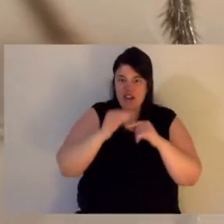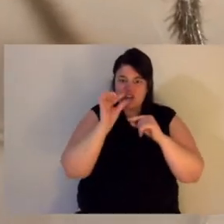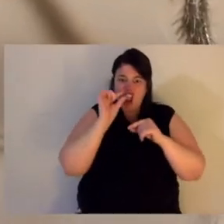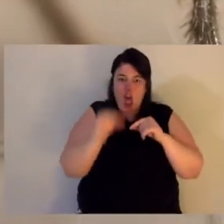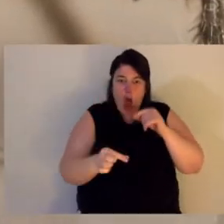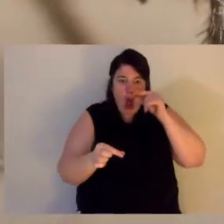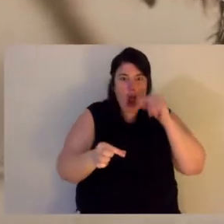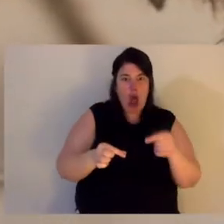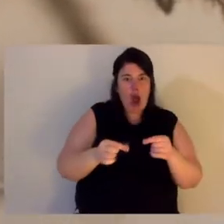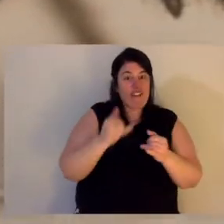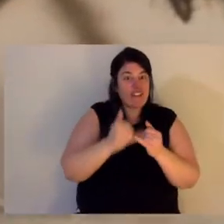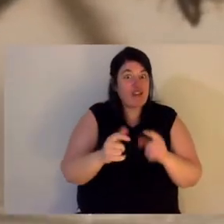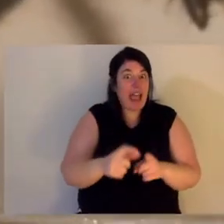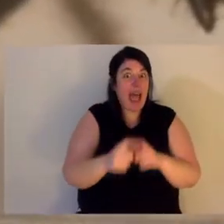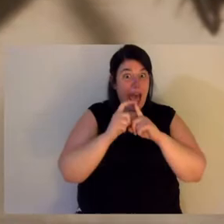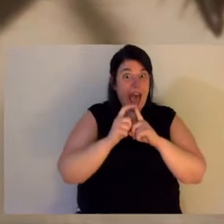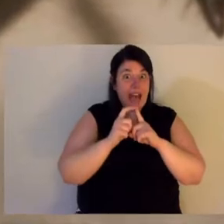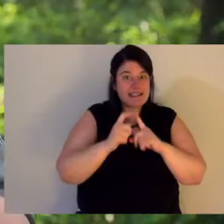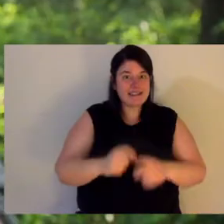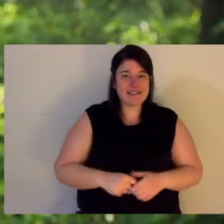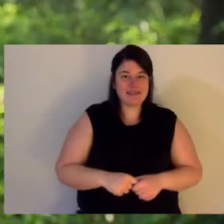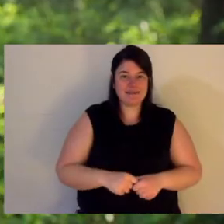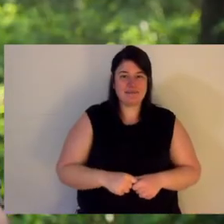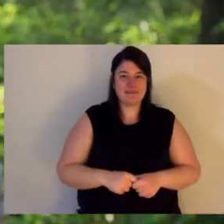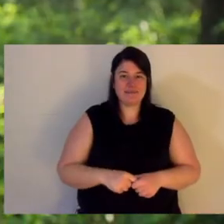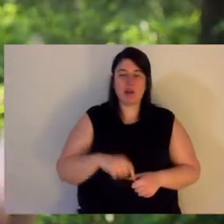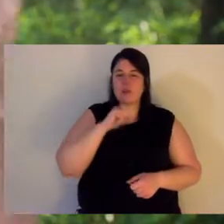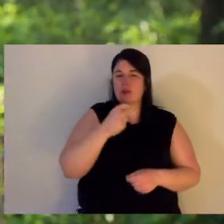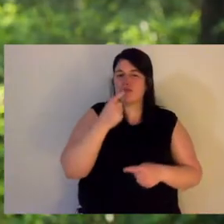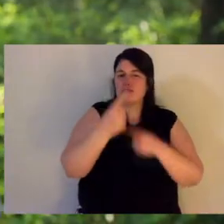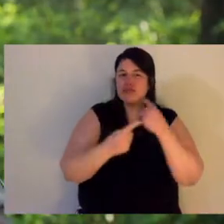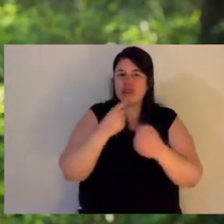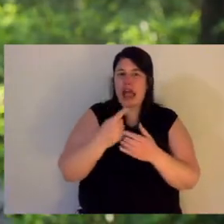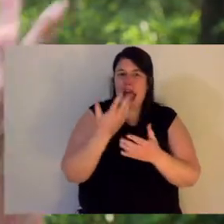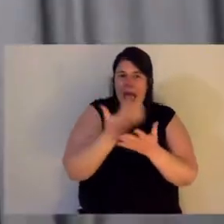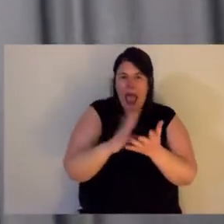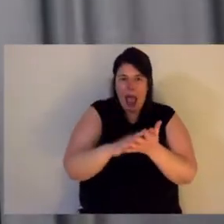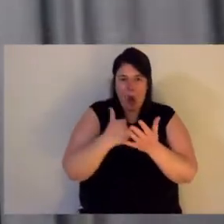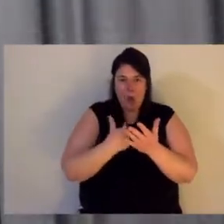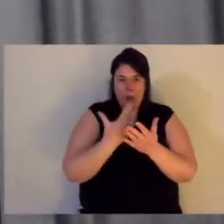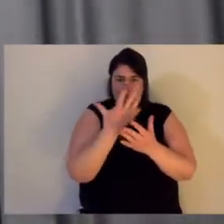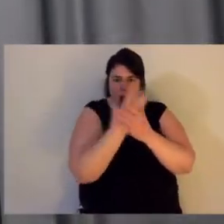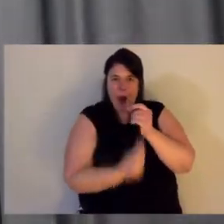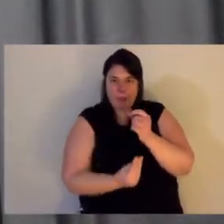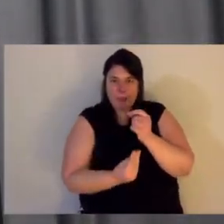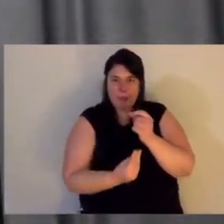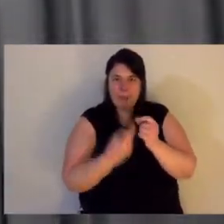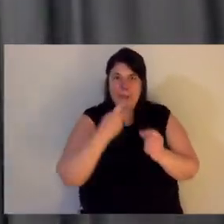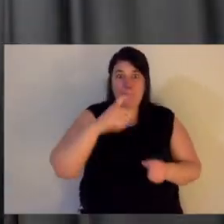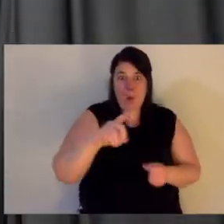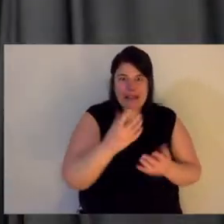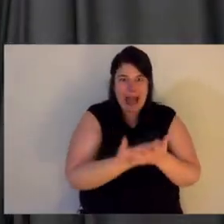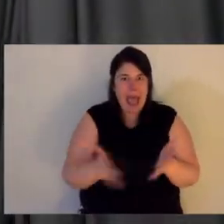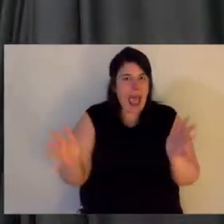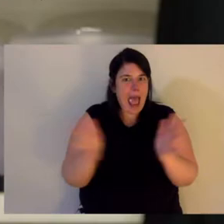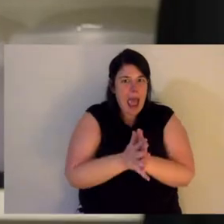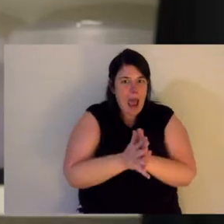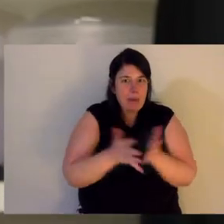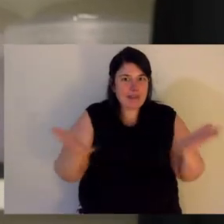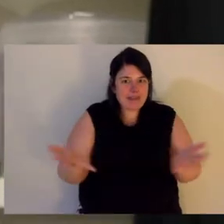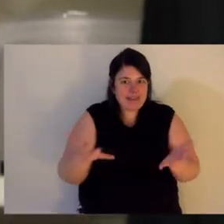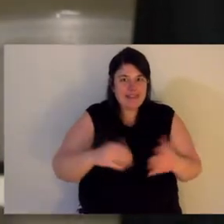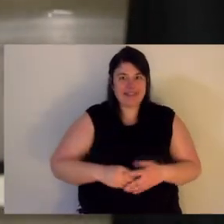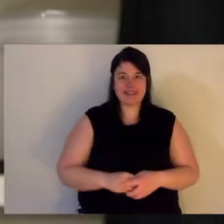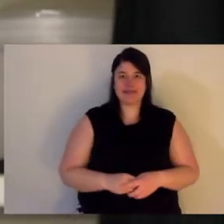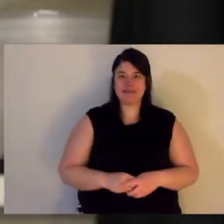Now, I want to go through how we extract the venom. How do you milk a funnel web spider? The way in which we extract the venom